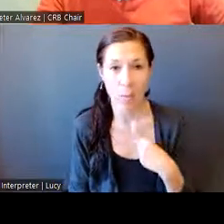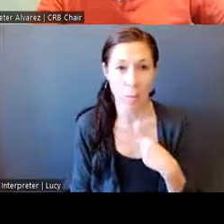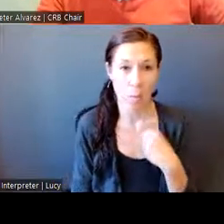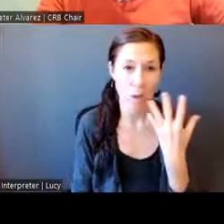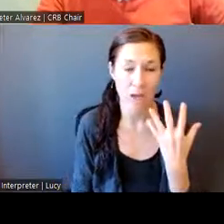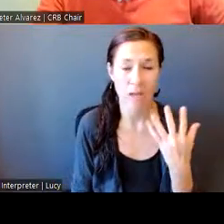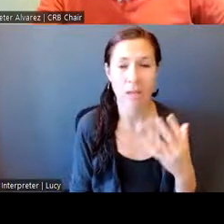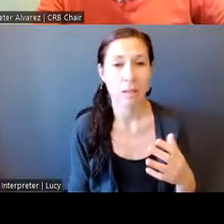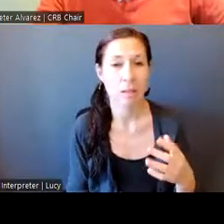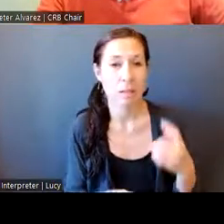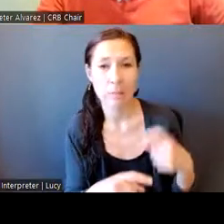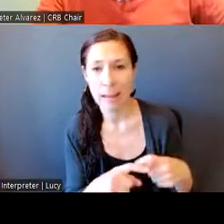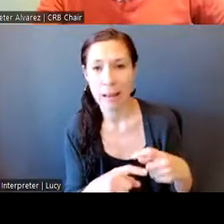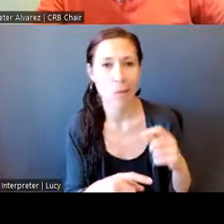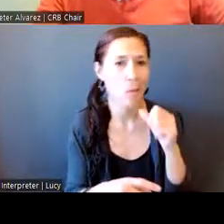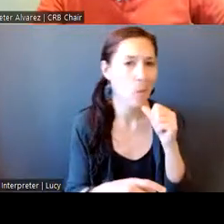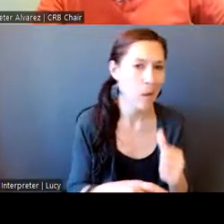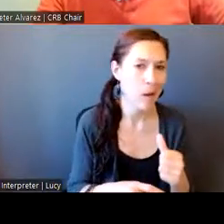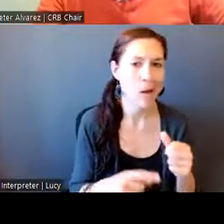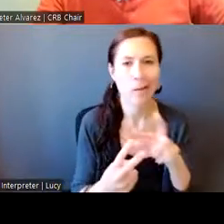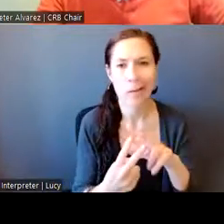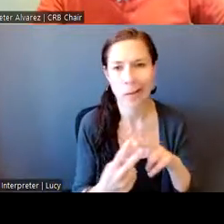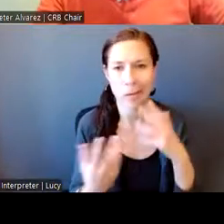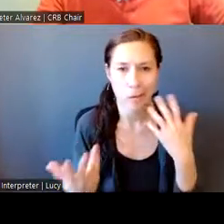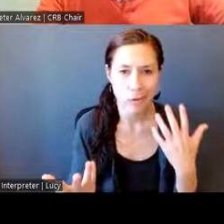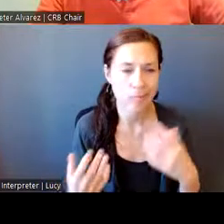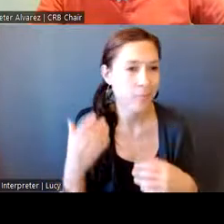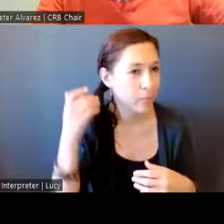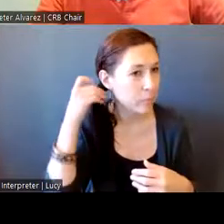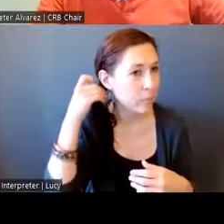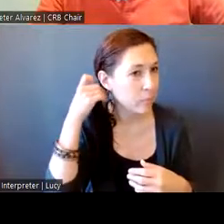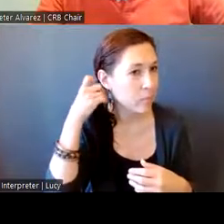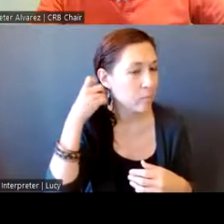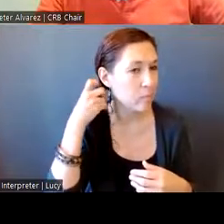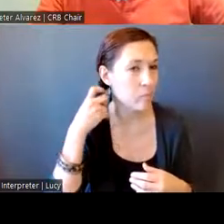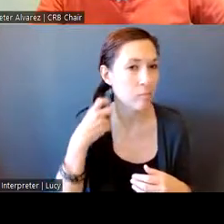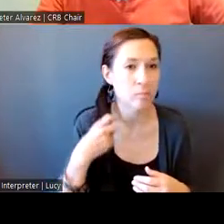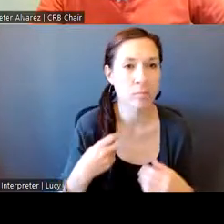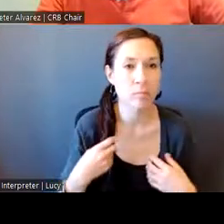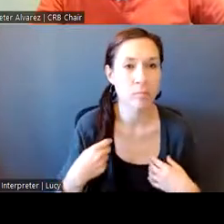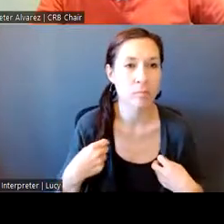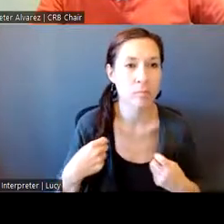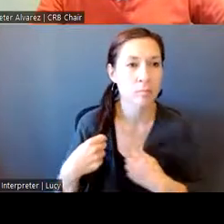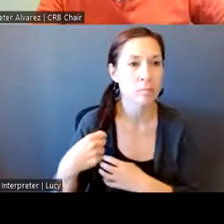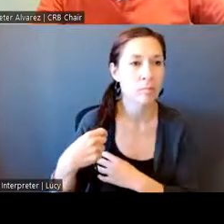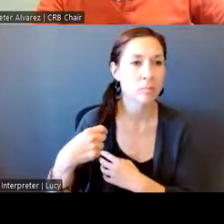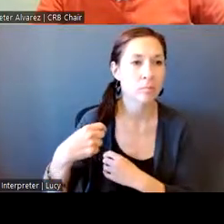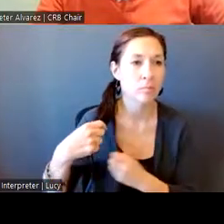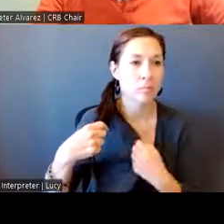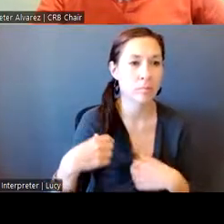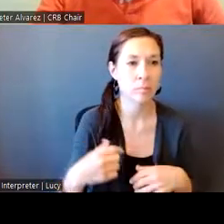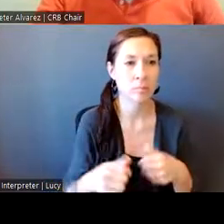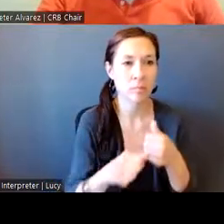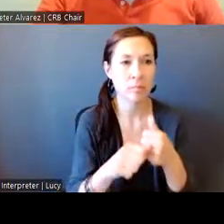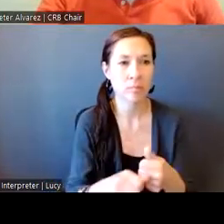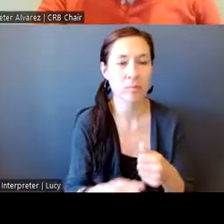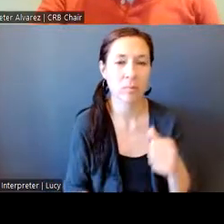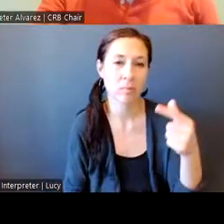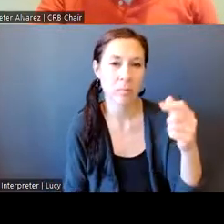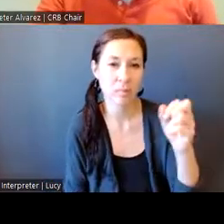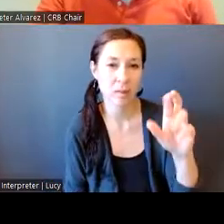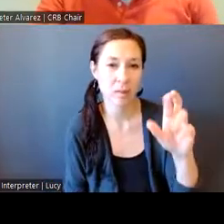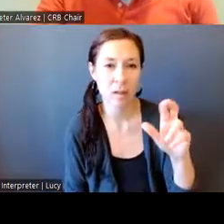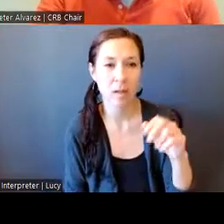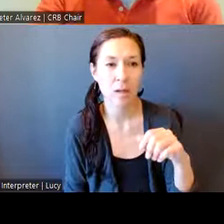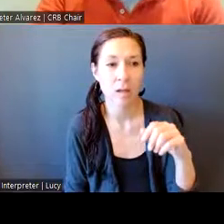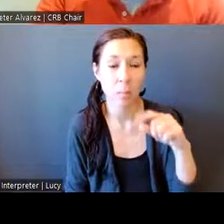Hispanic, not Hispanic, as well, but breaking it down by gender. So, black girls, 20 were